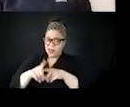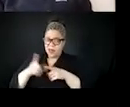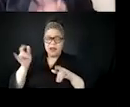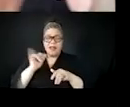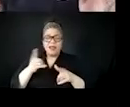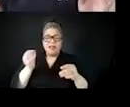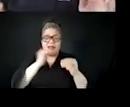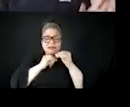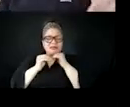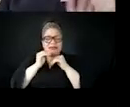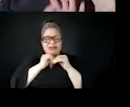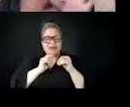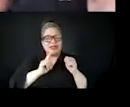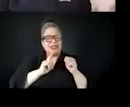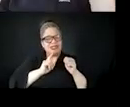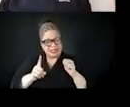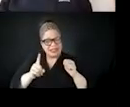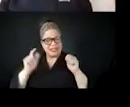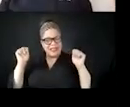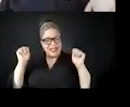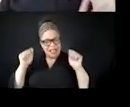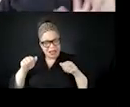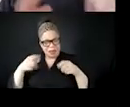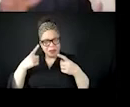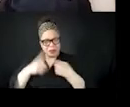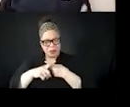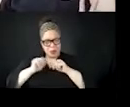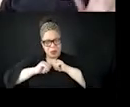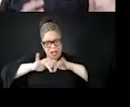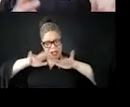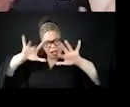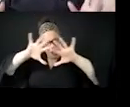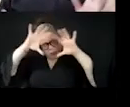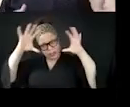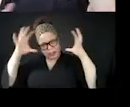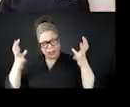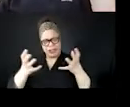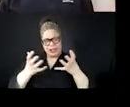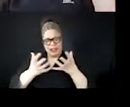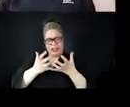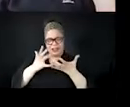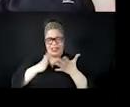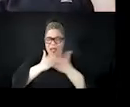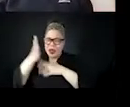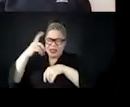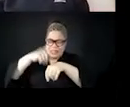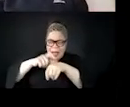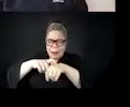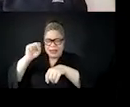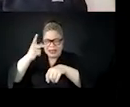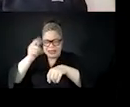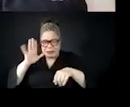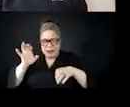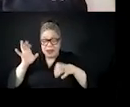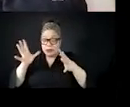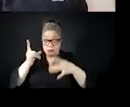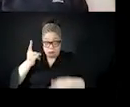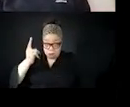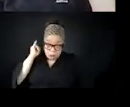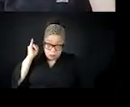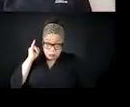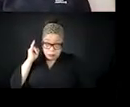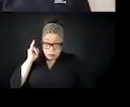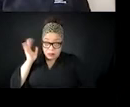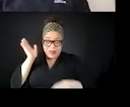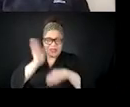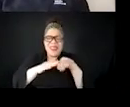much quicker than any sort of, you know, truth or skepticism around the things that were taught. Anybody else